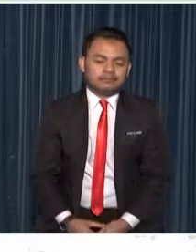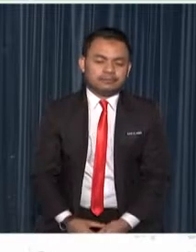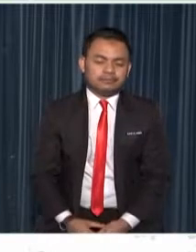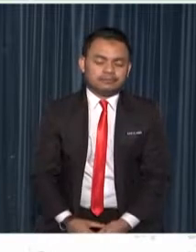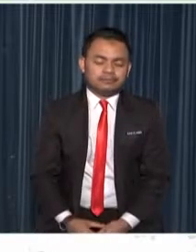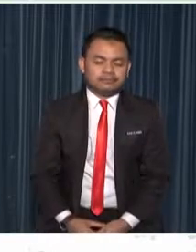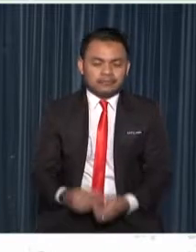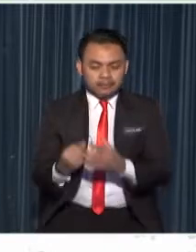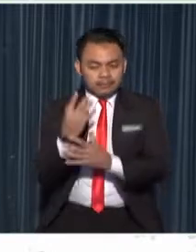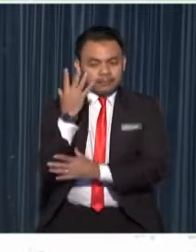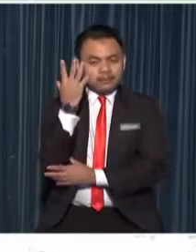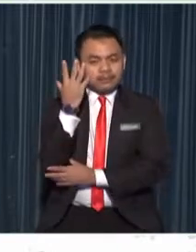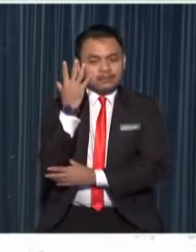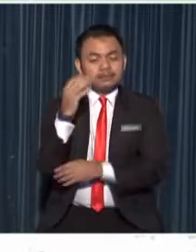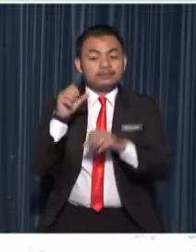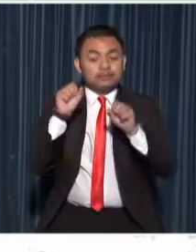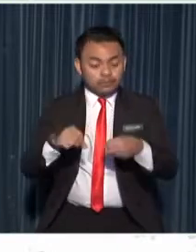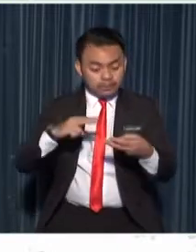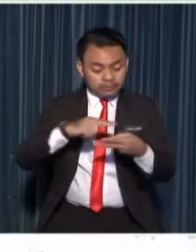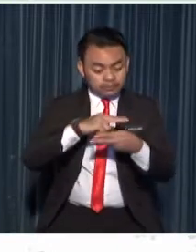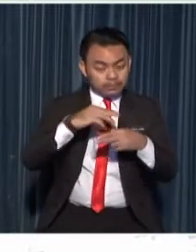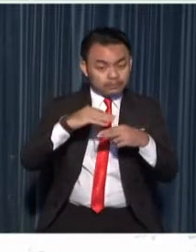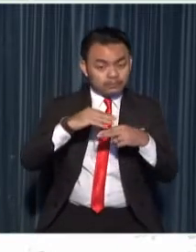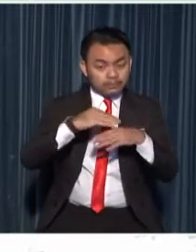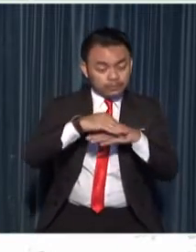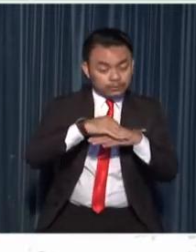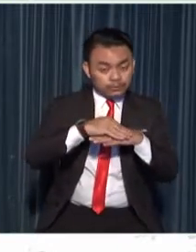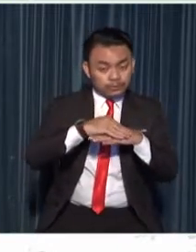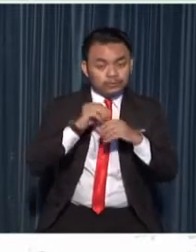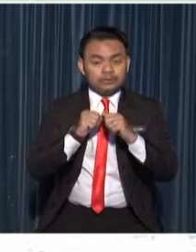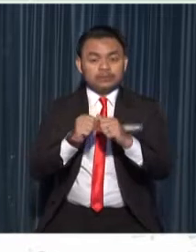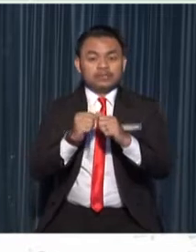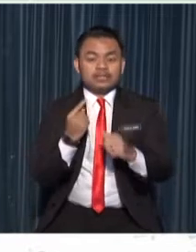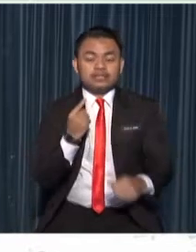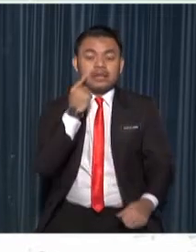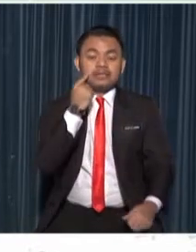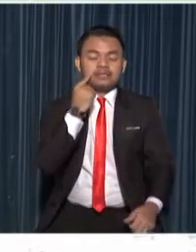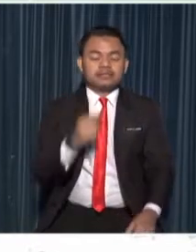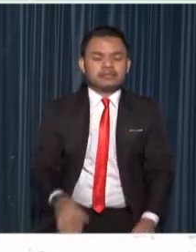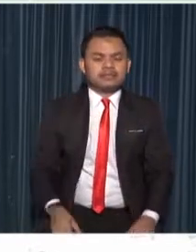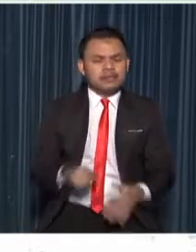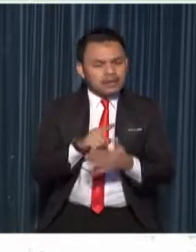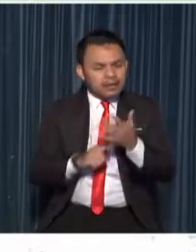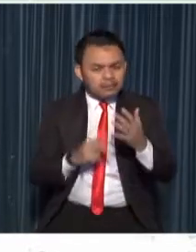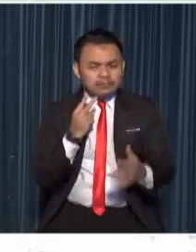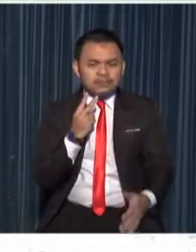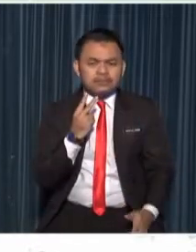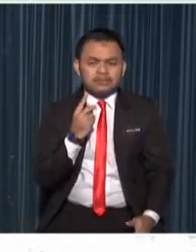plants can also reproduce through suckers what are suckers